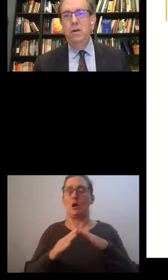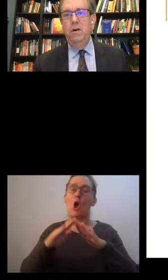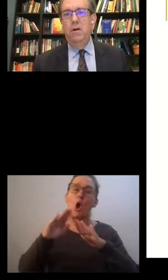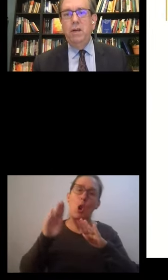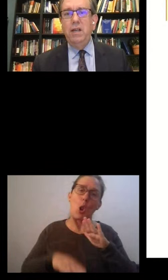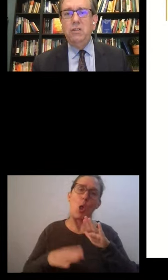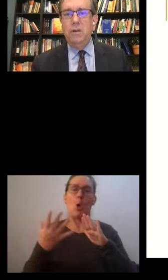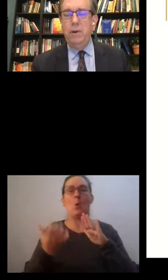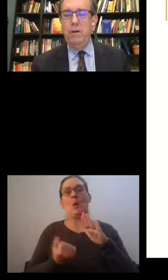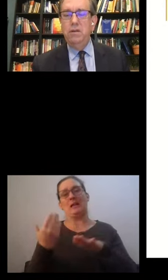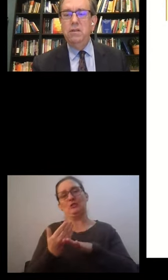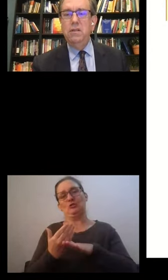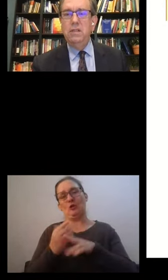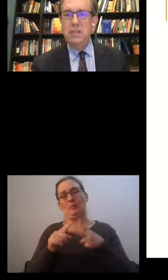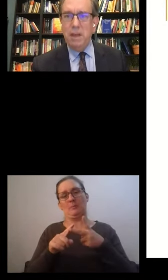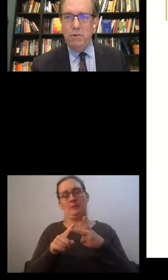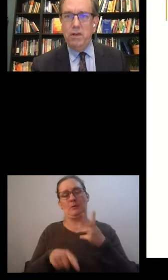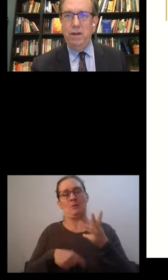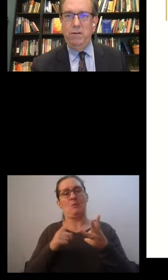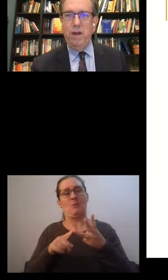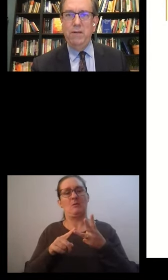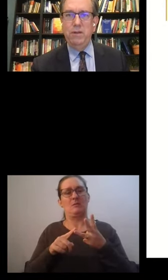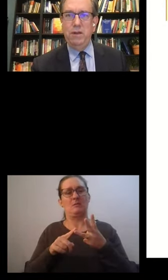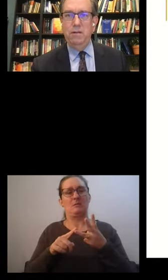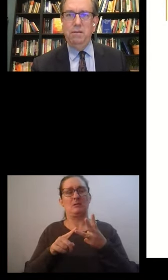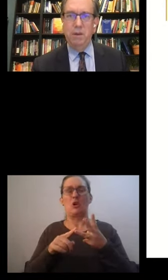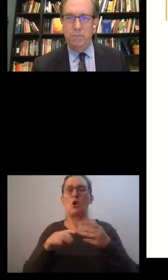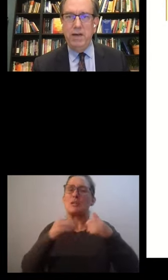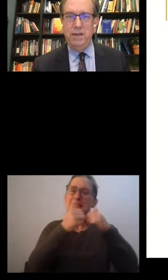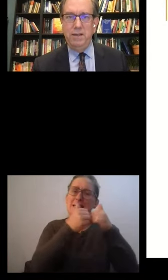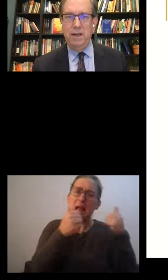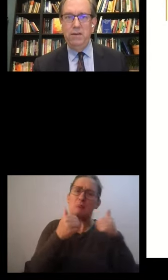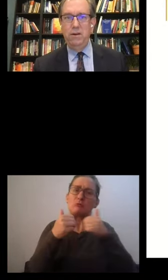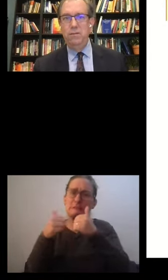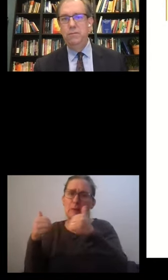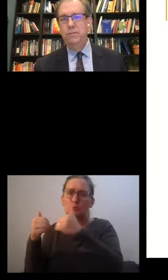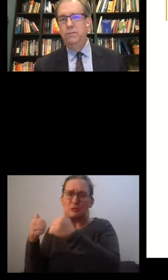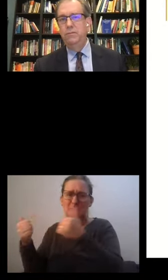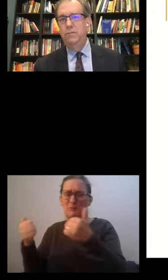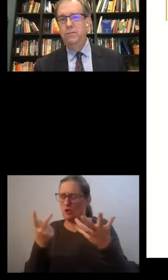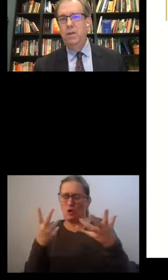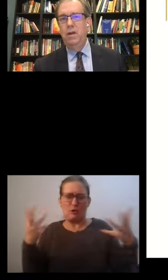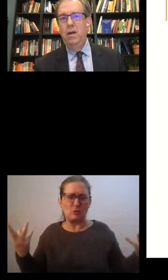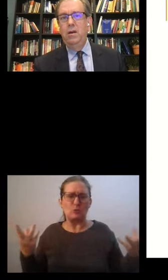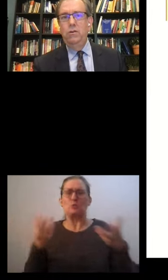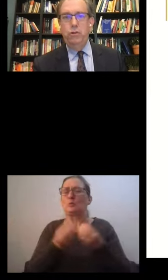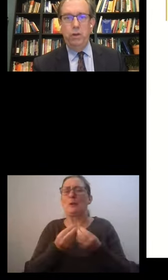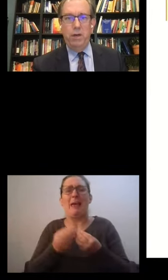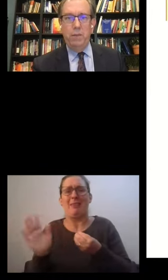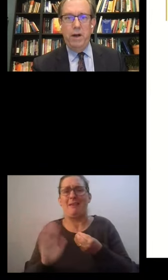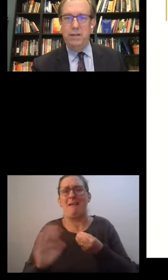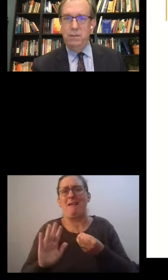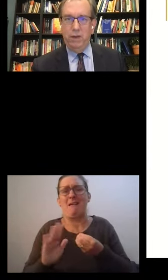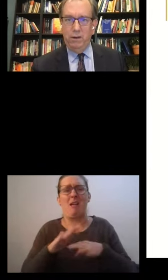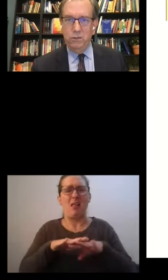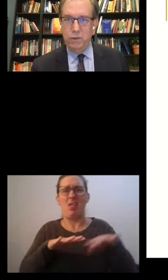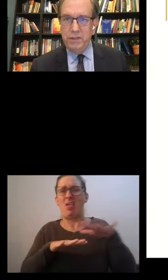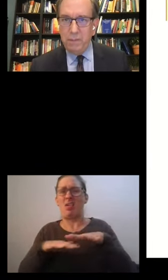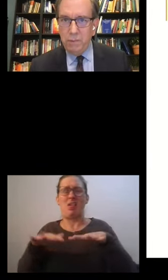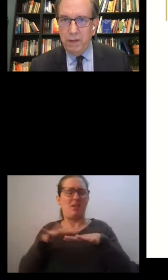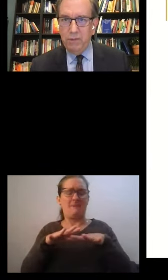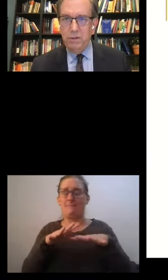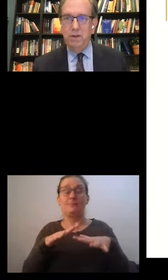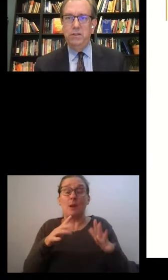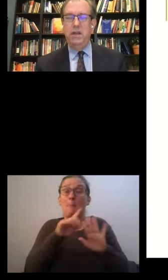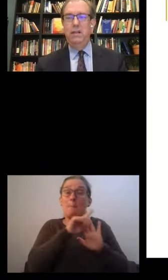or each component separately rather than combined together? Surely policymakers